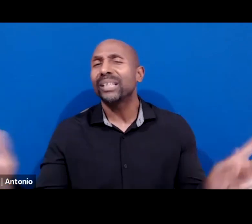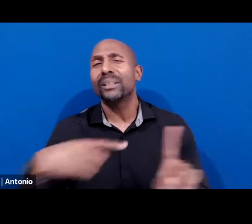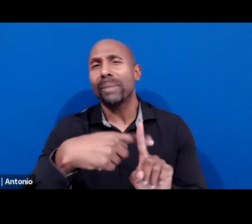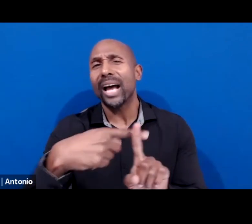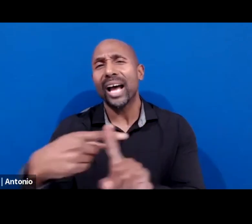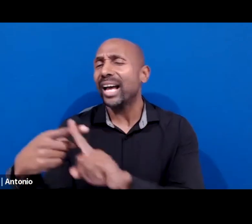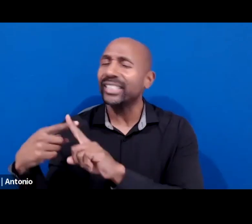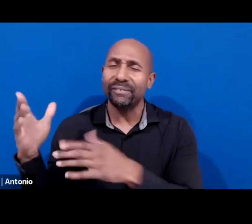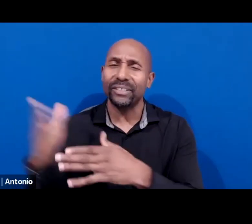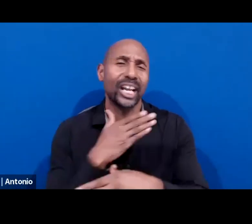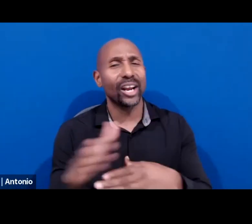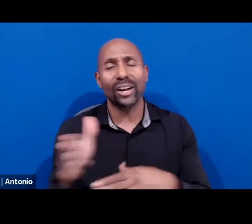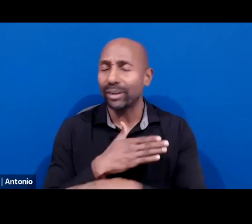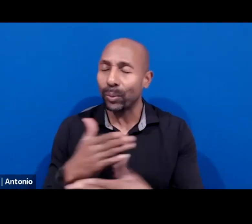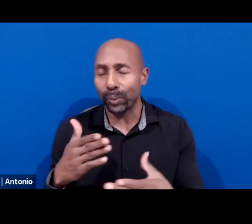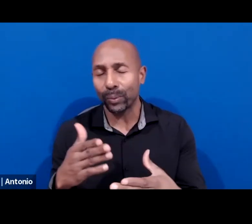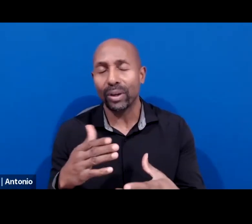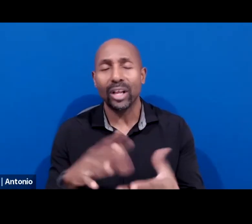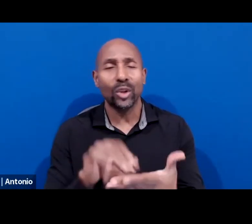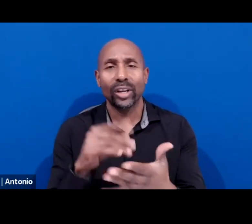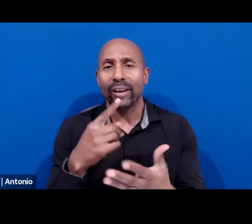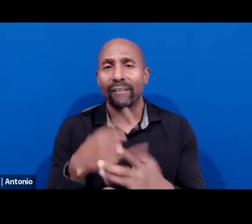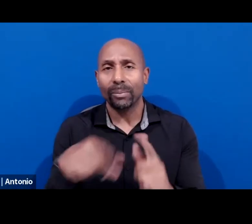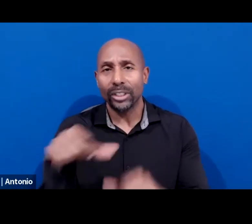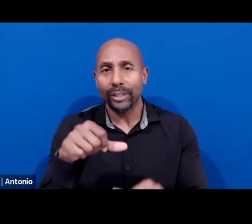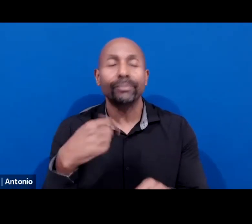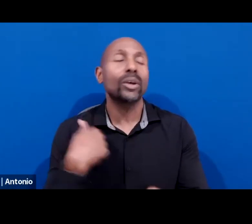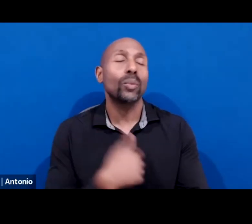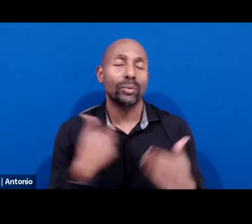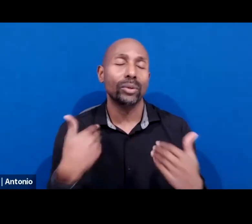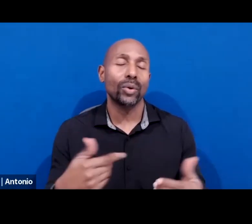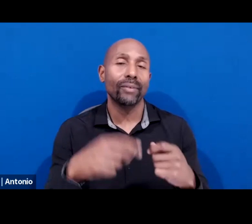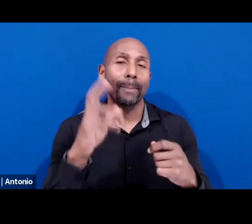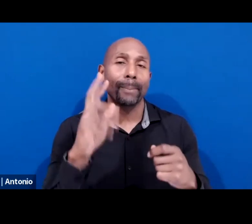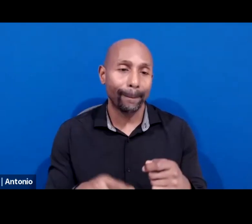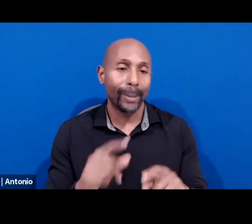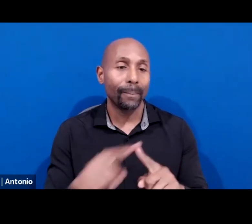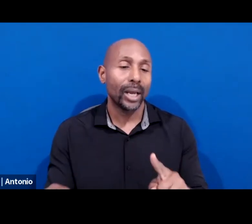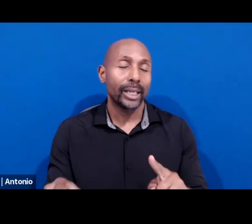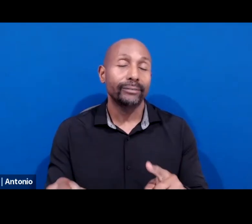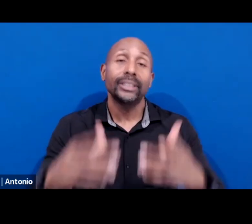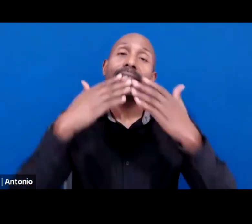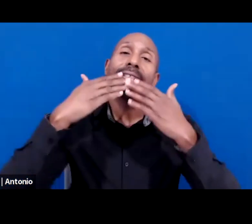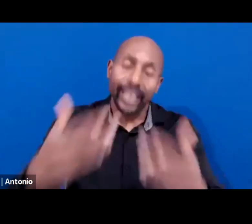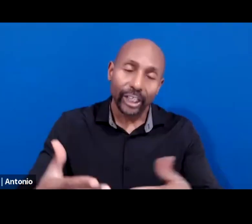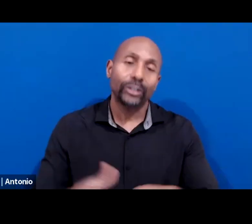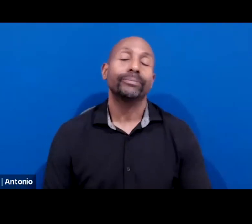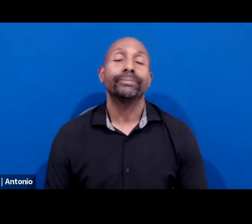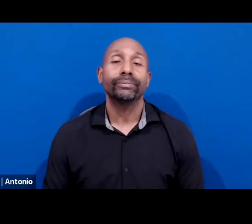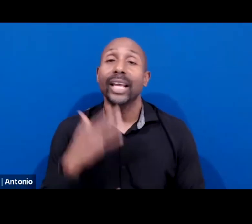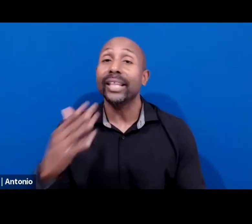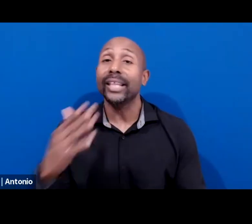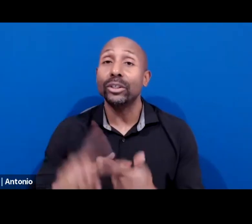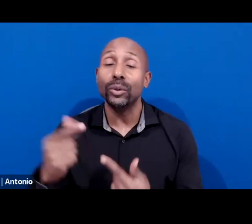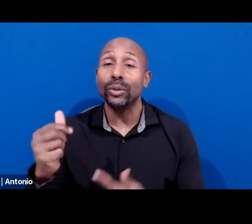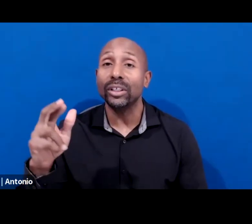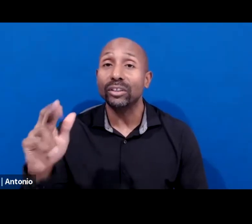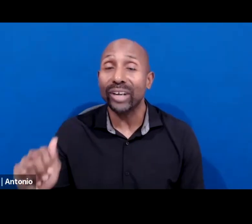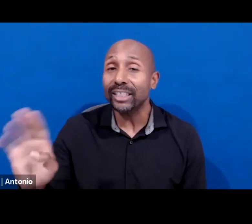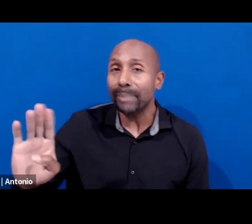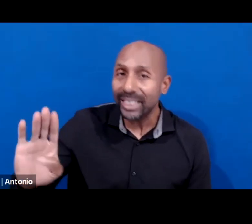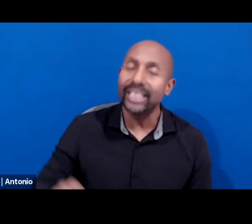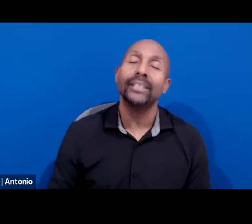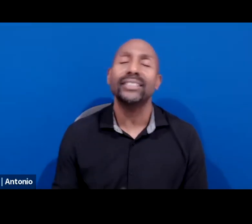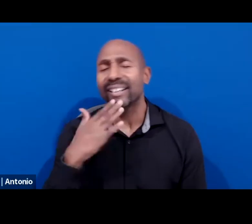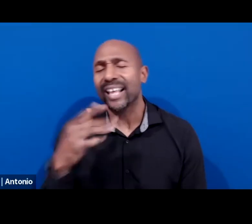share and to learn from one another. We're going to wrap this up now, but I just wanted to say thank you. Grace Bastidas, thank you so